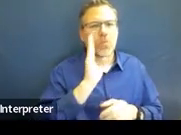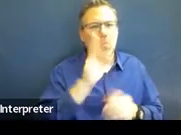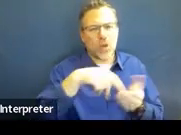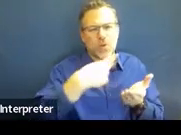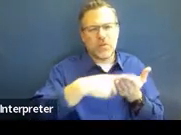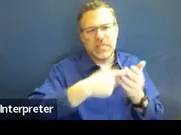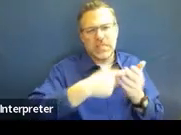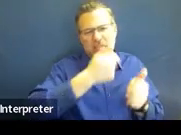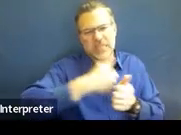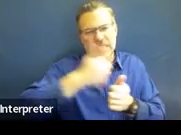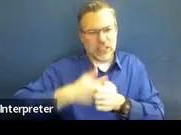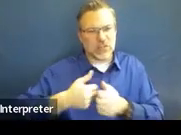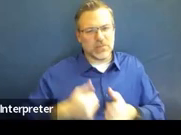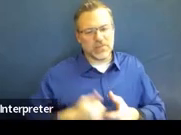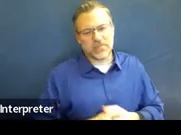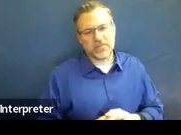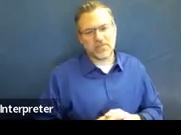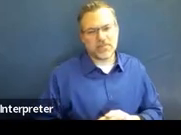parts individually.